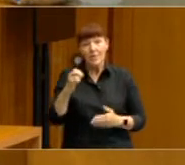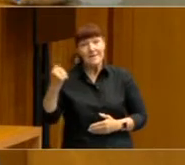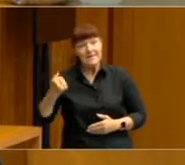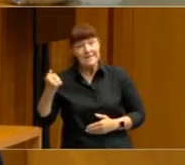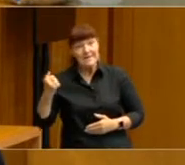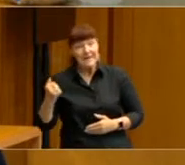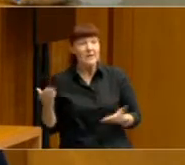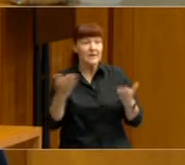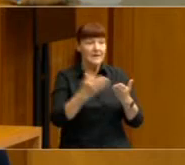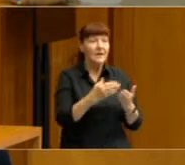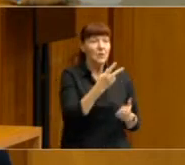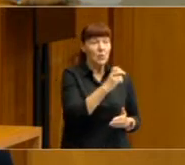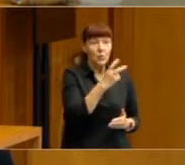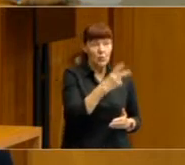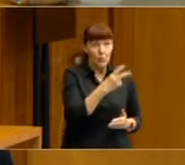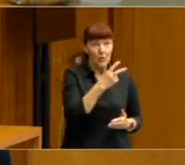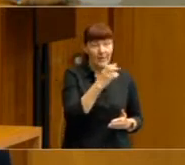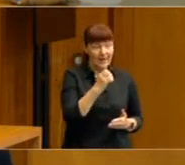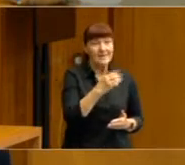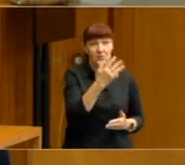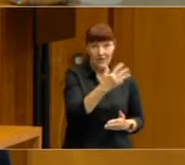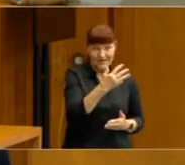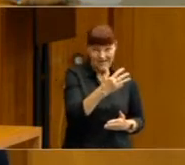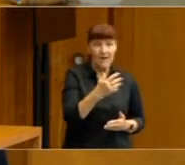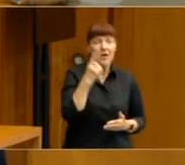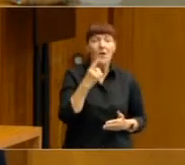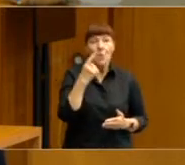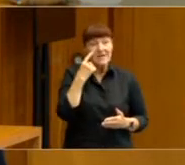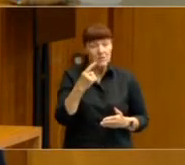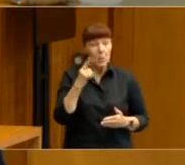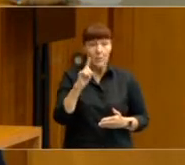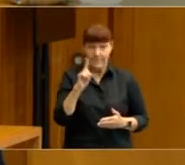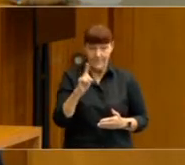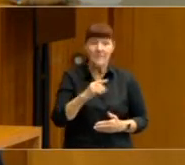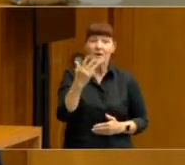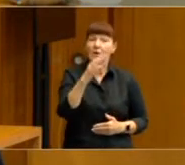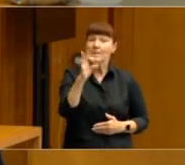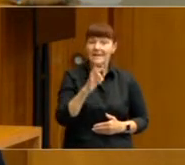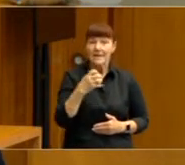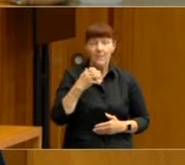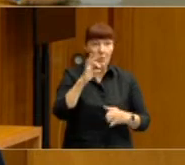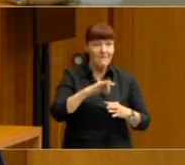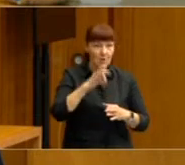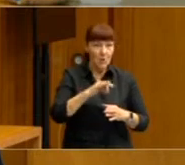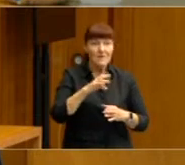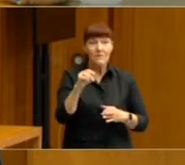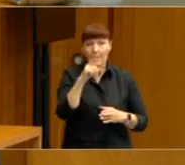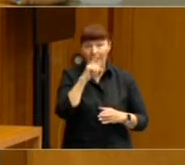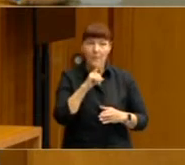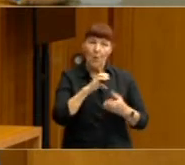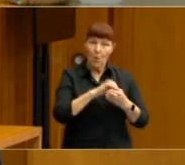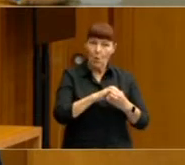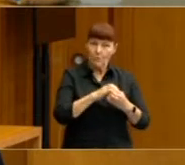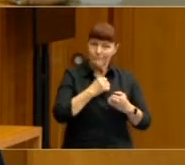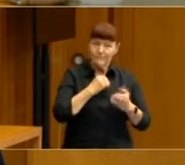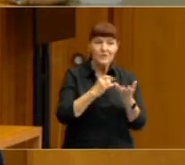2019, we find that 19% more votes came from people that own superannuation